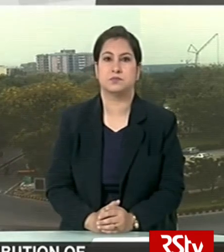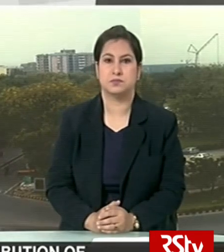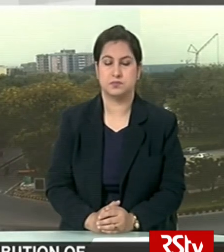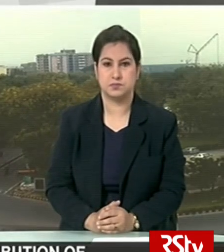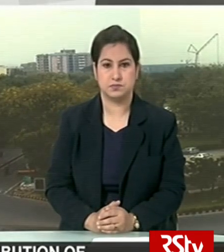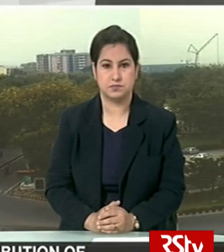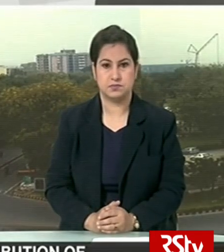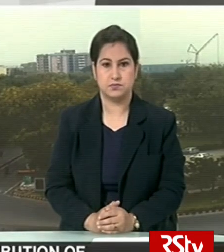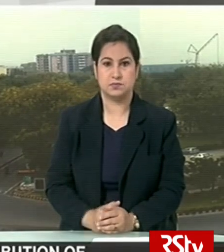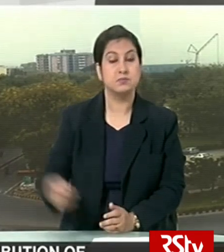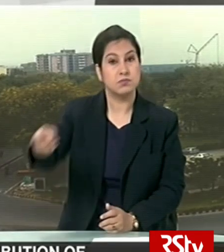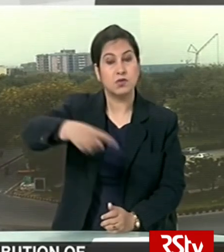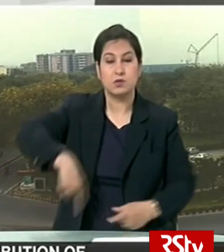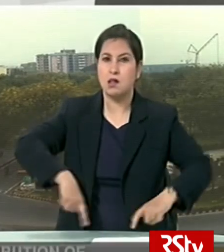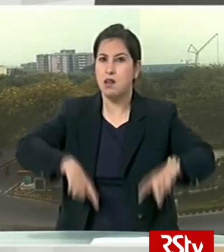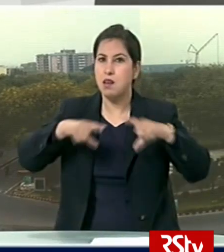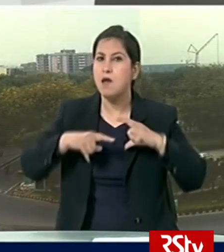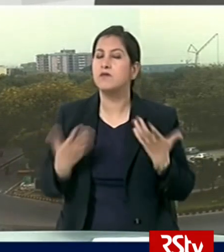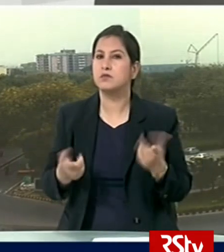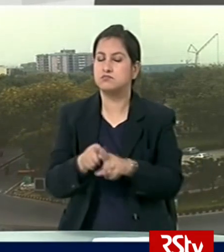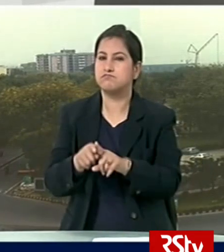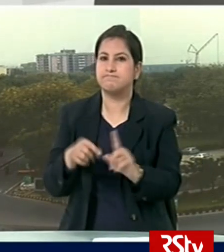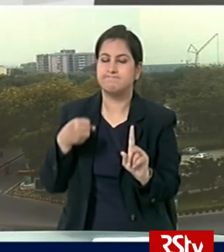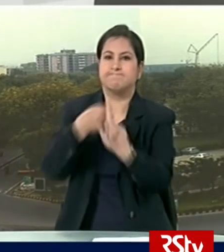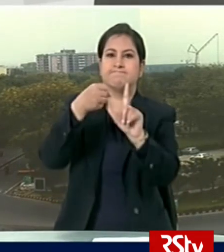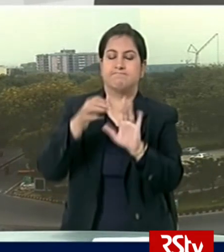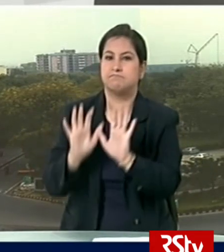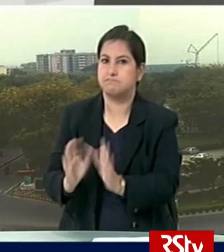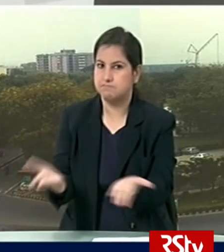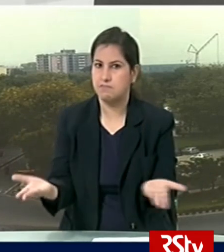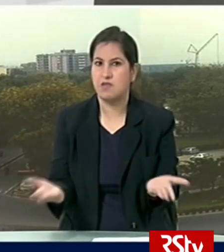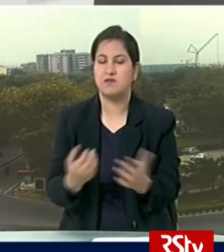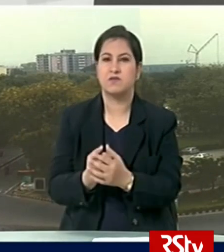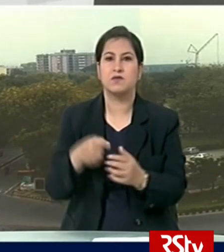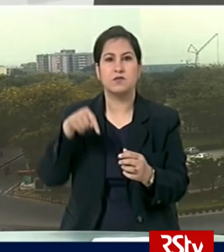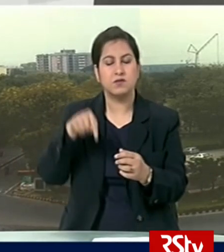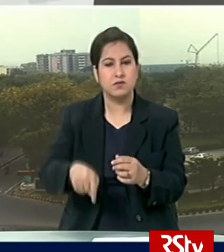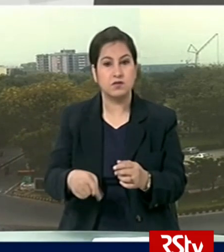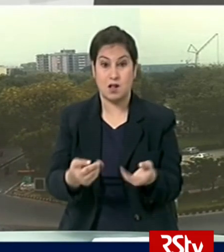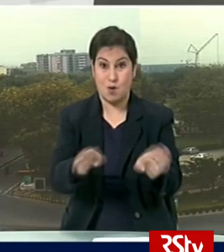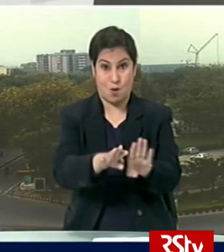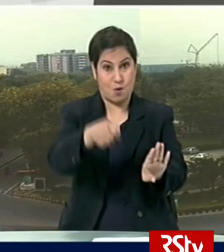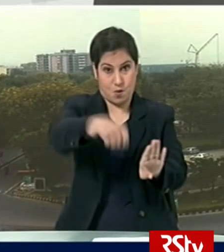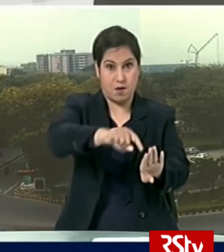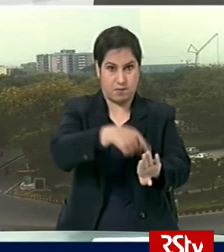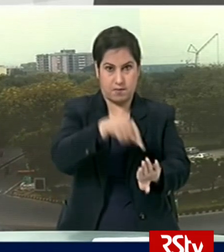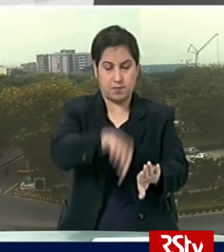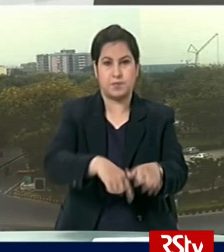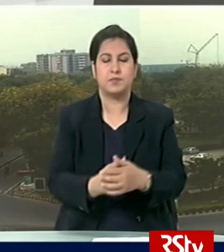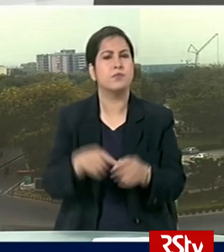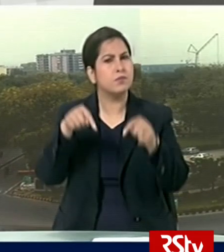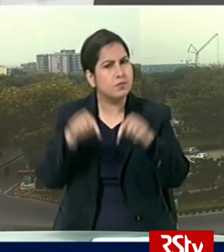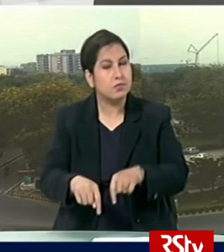most of their livelihood has been adversely affected street vendors have not been allowed to do anything during the lockdown and therefore